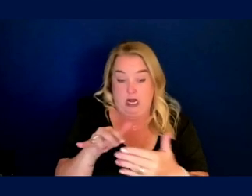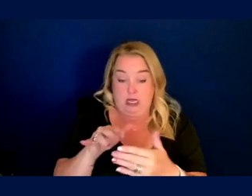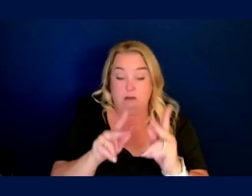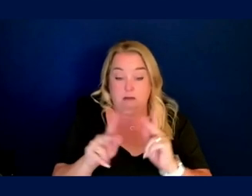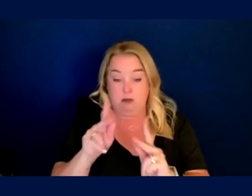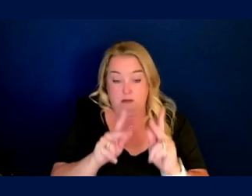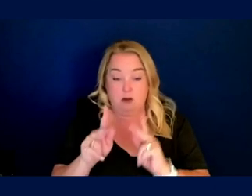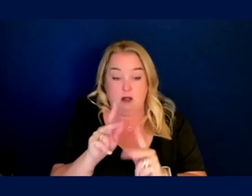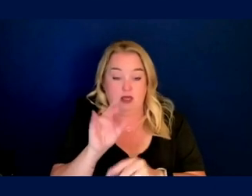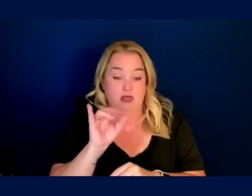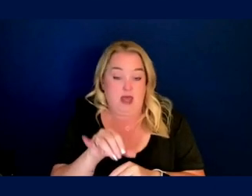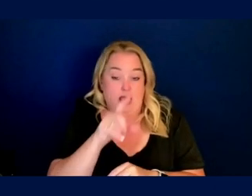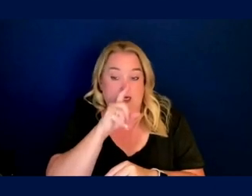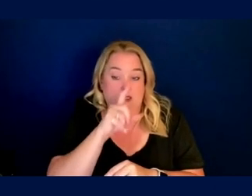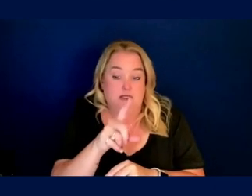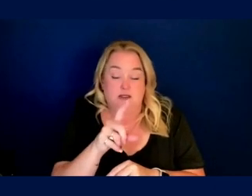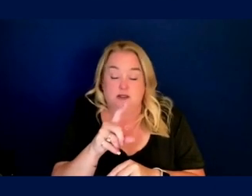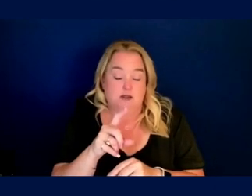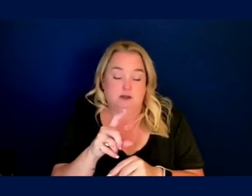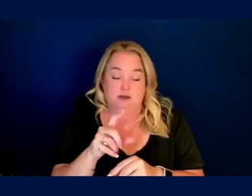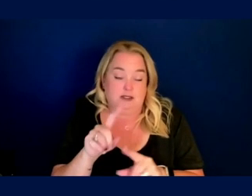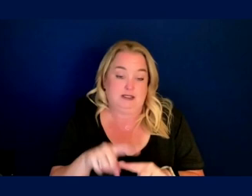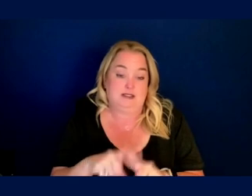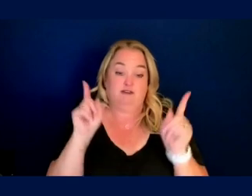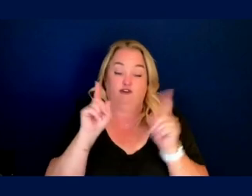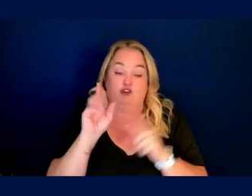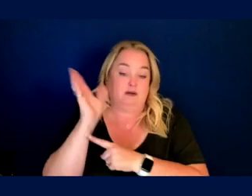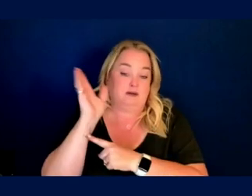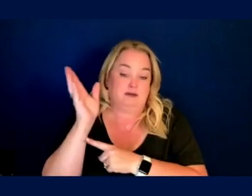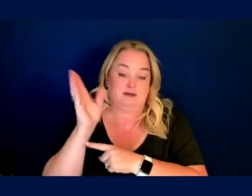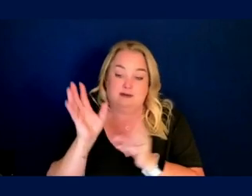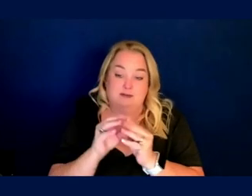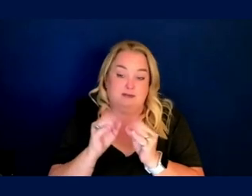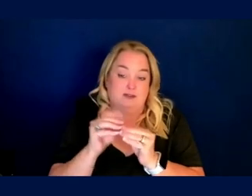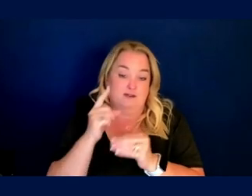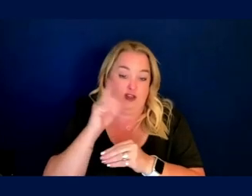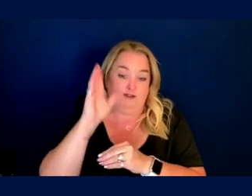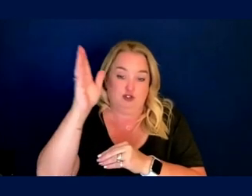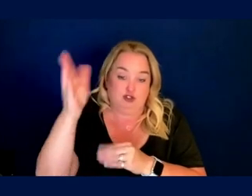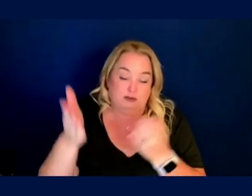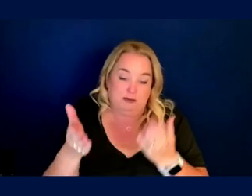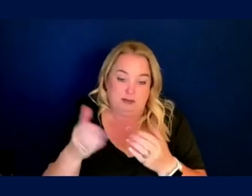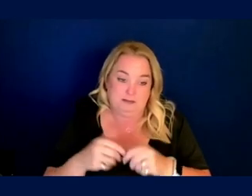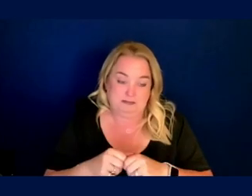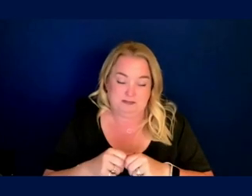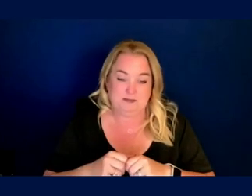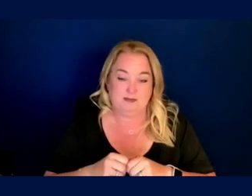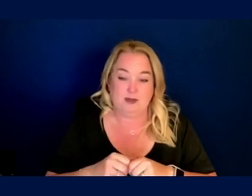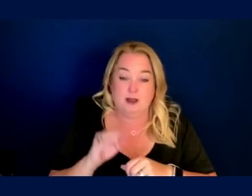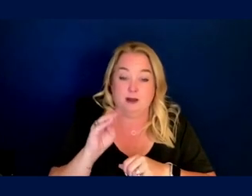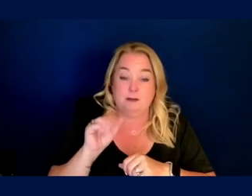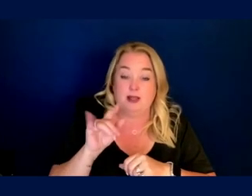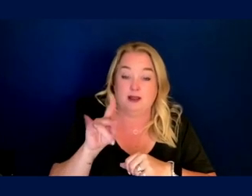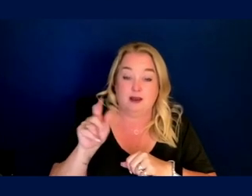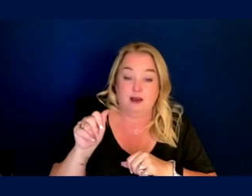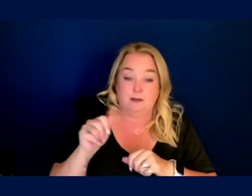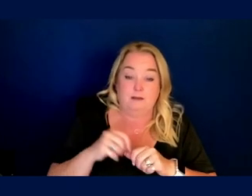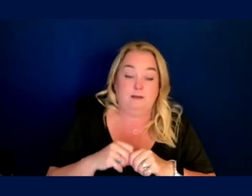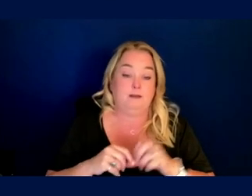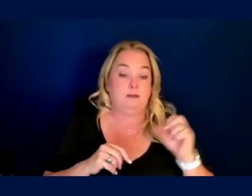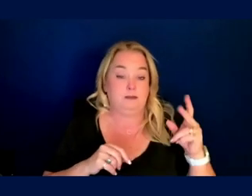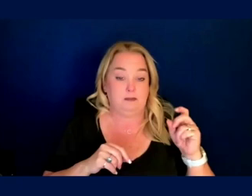that could be the topic of a whole symposium in the future. And maybe we'll be. Malika. Yes.